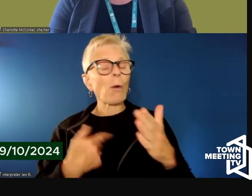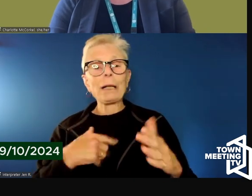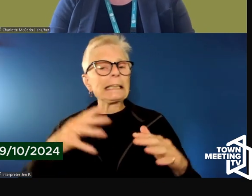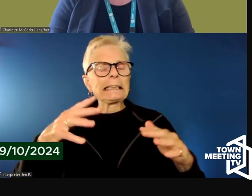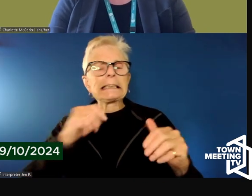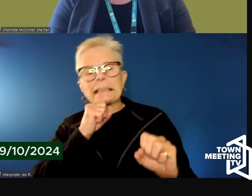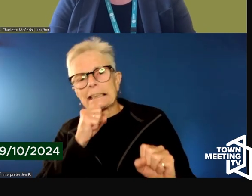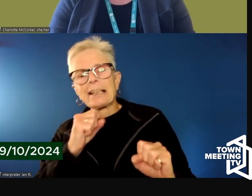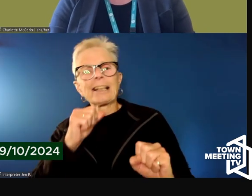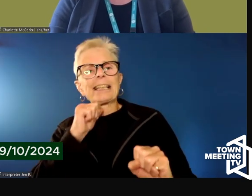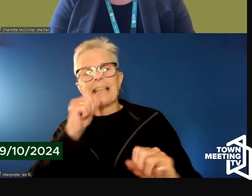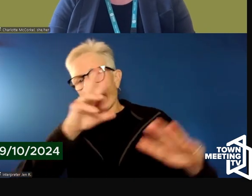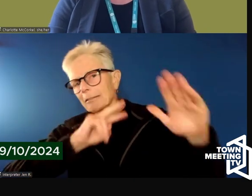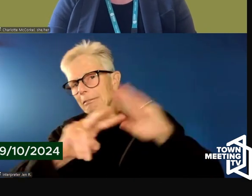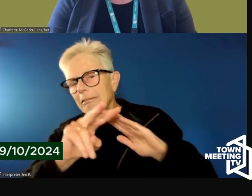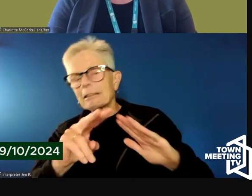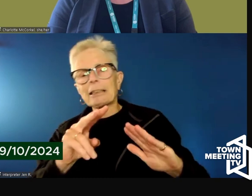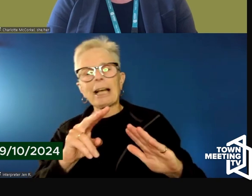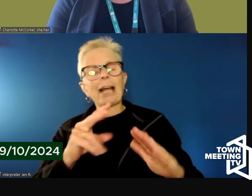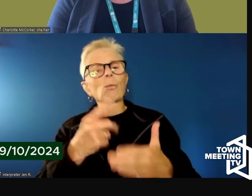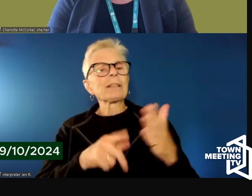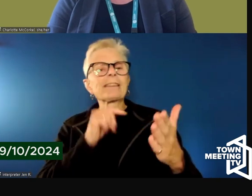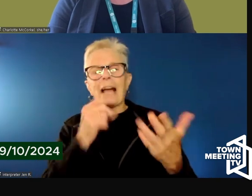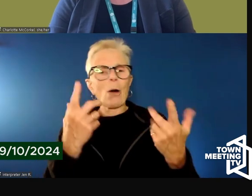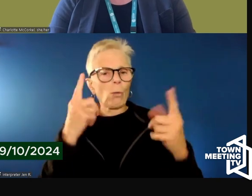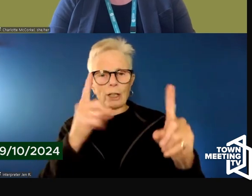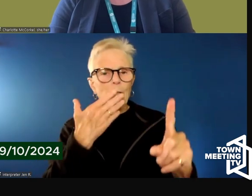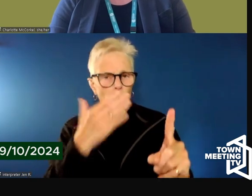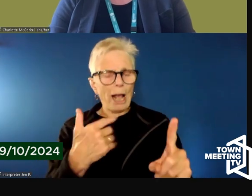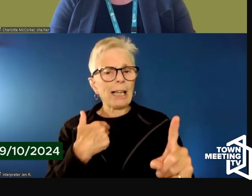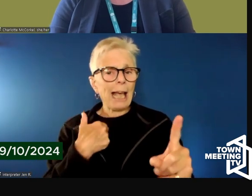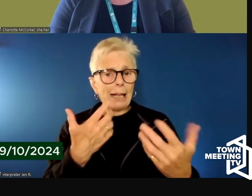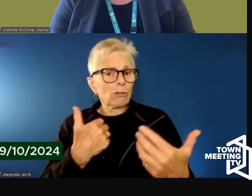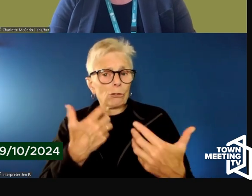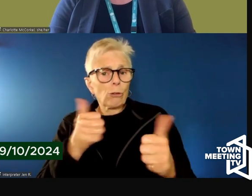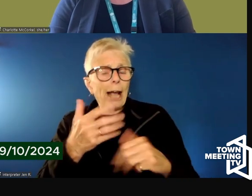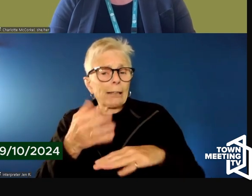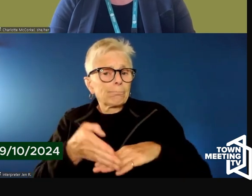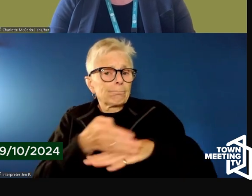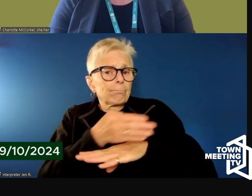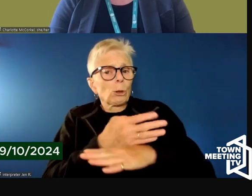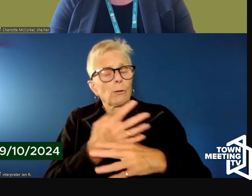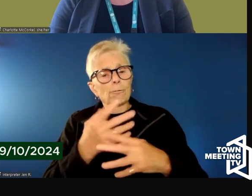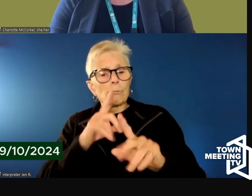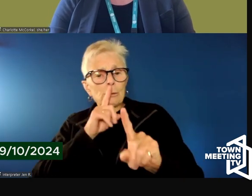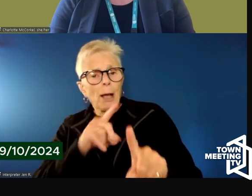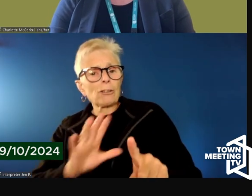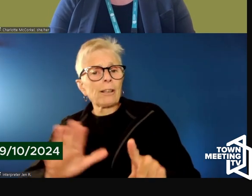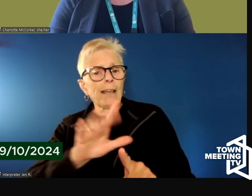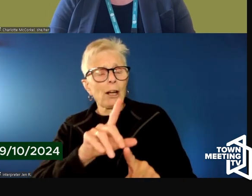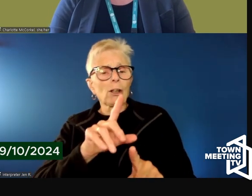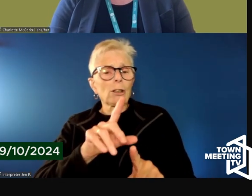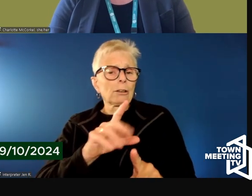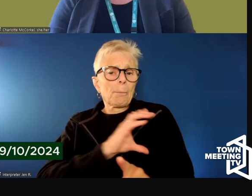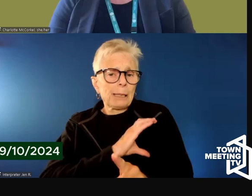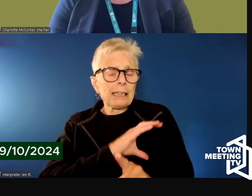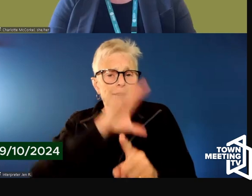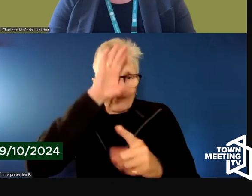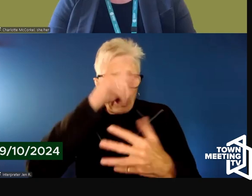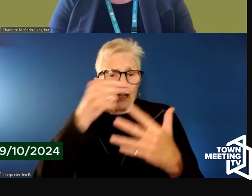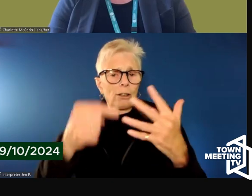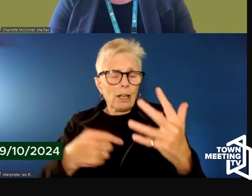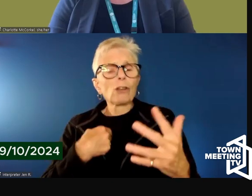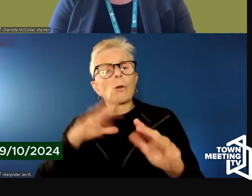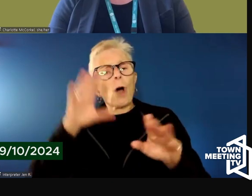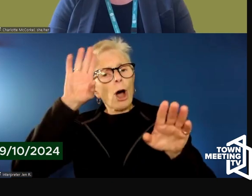or what is not working well for them and respond to those as well. So we hope we hope to have a very